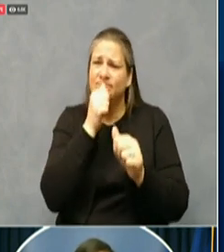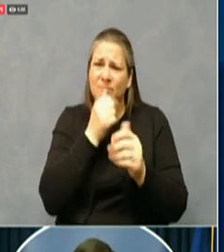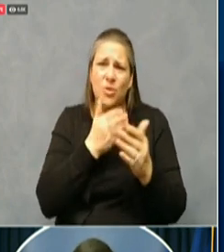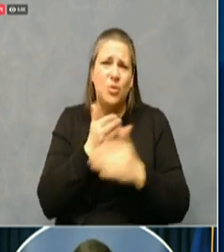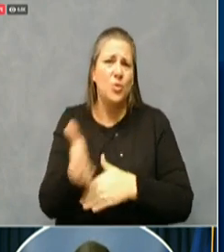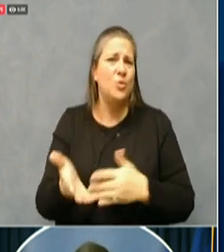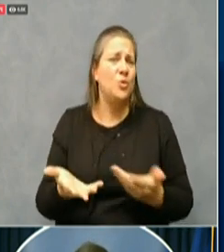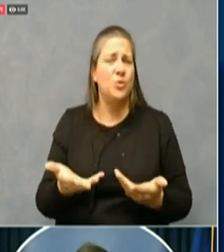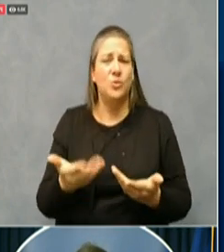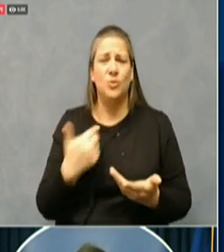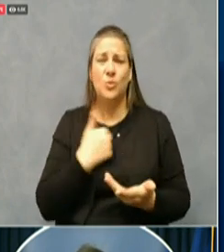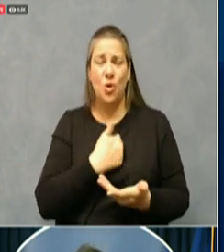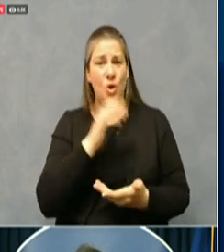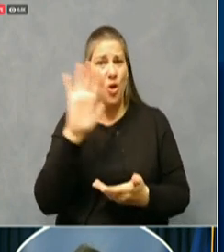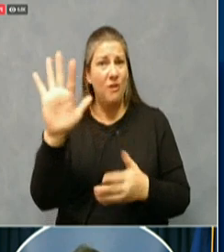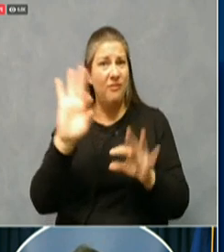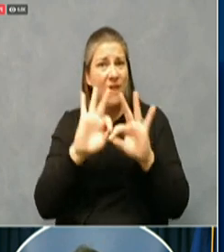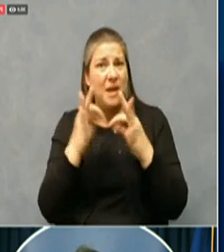so sorry.